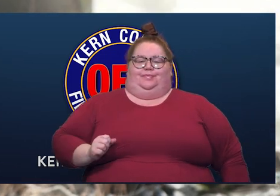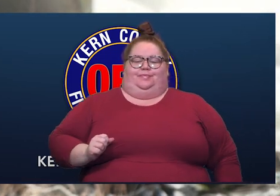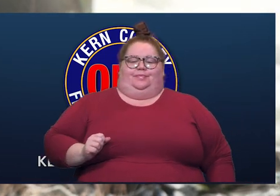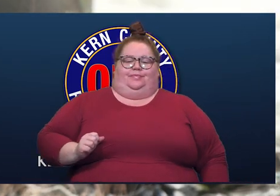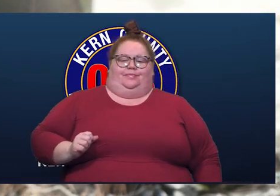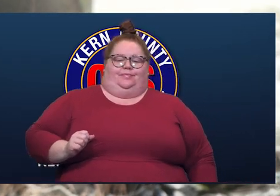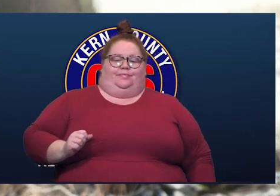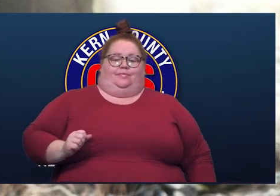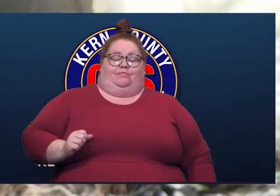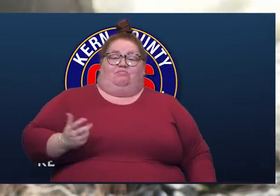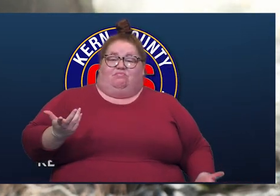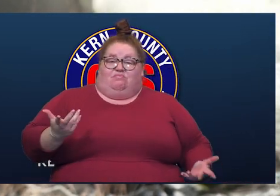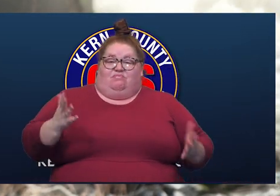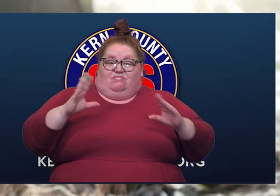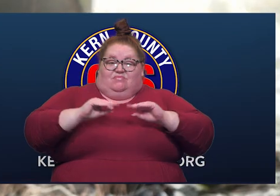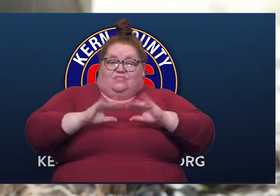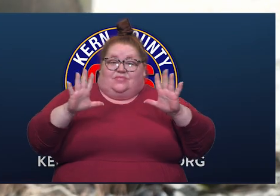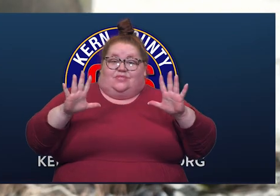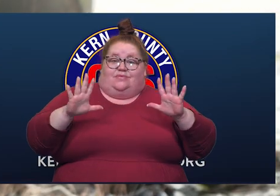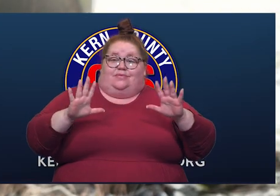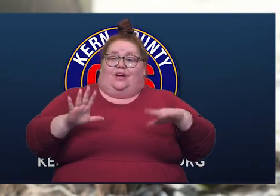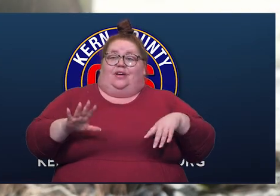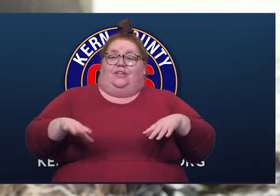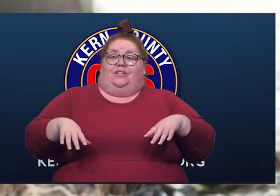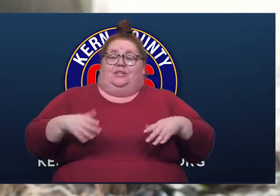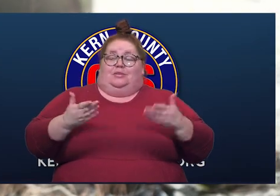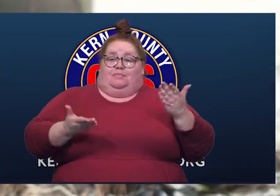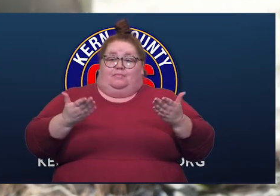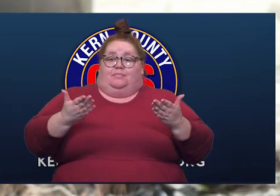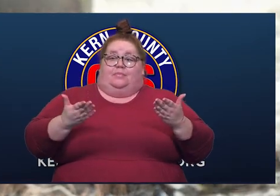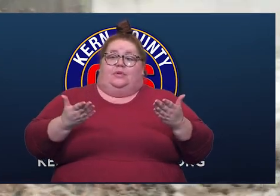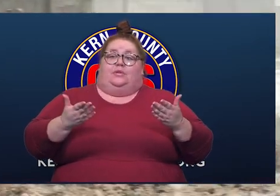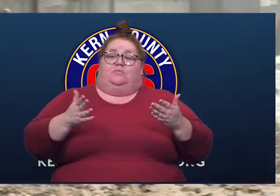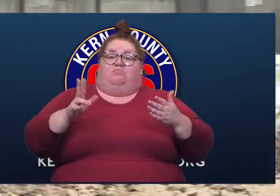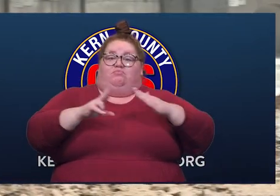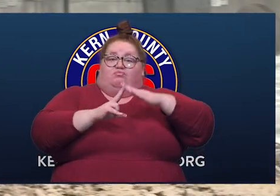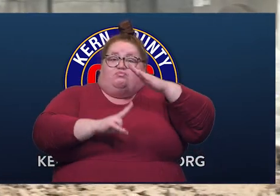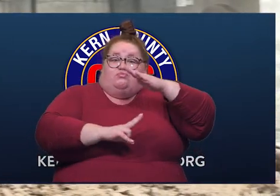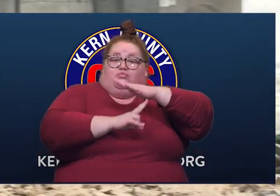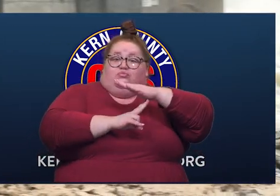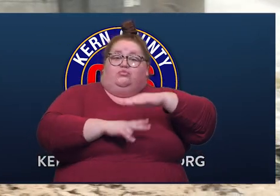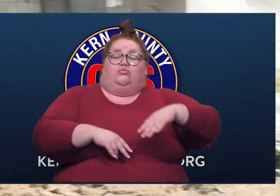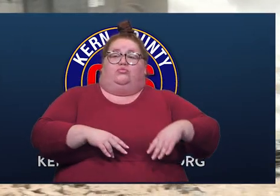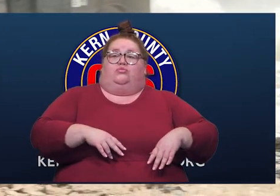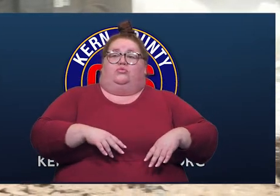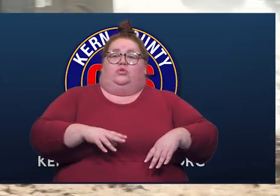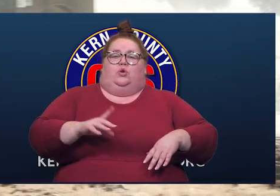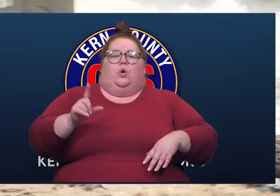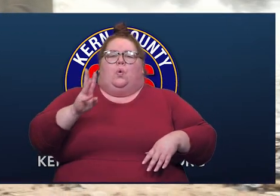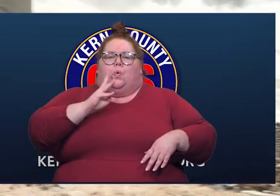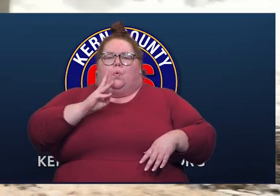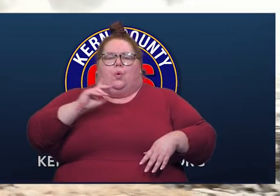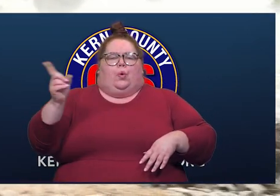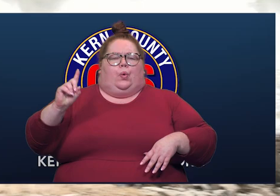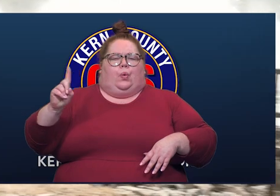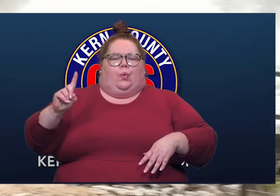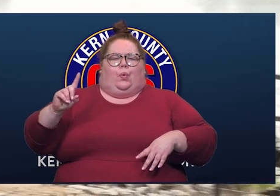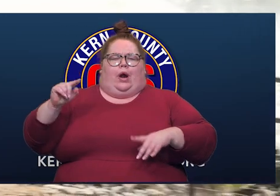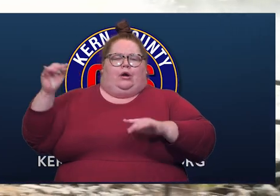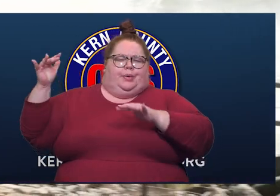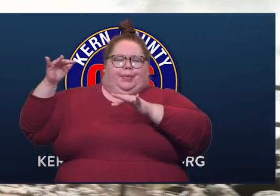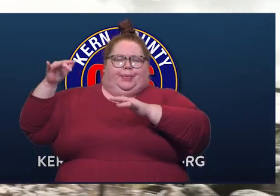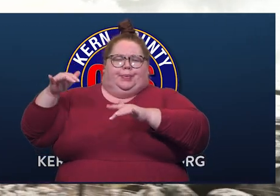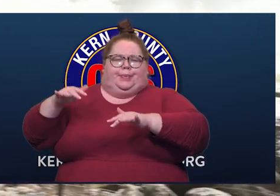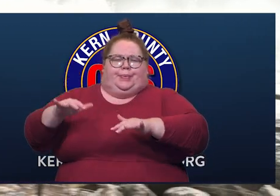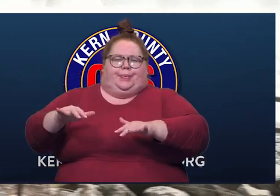So hopefully that clears up a lot when it comes to the bridges, where the water comes from, and how